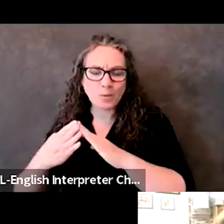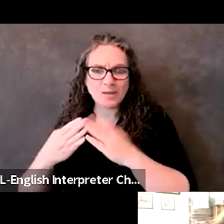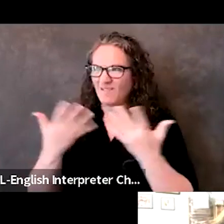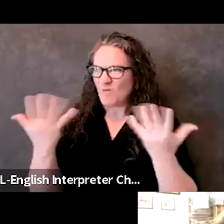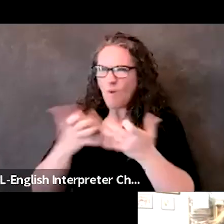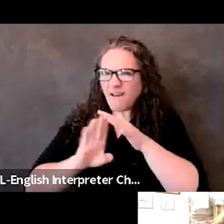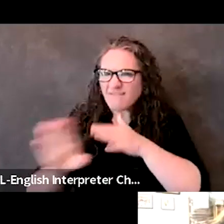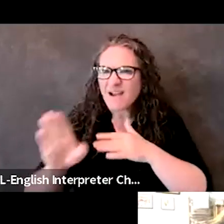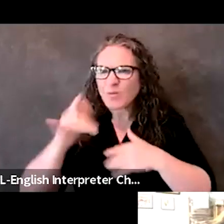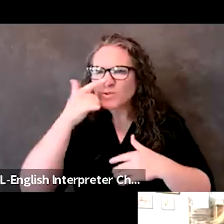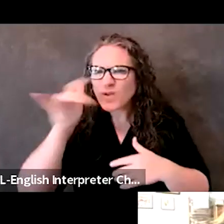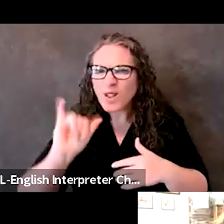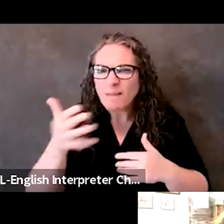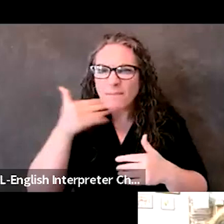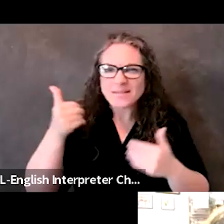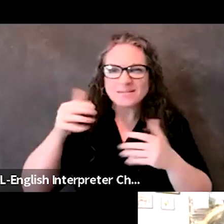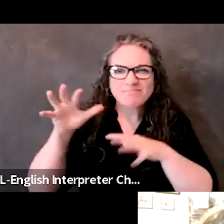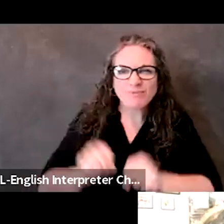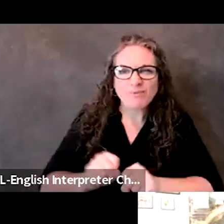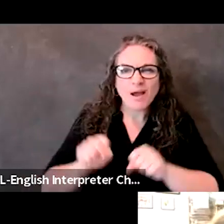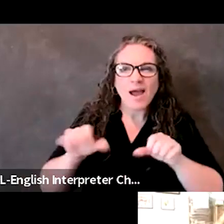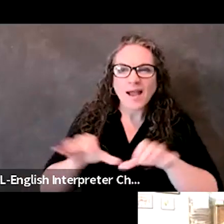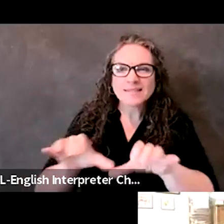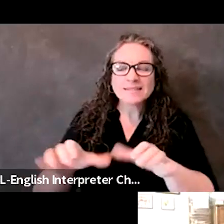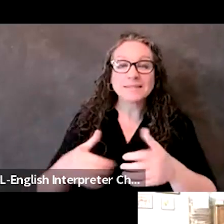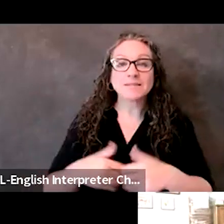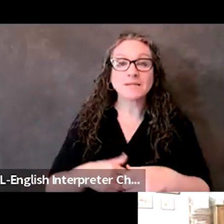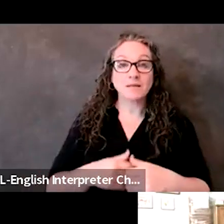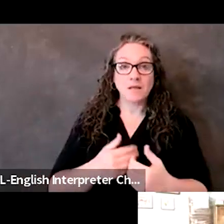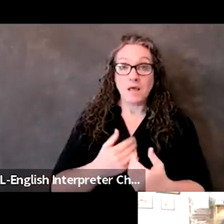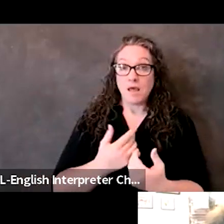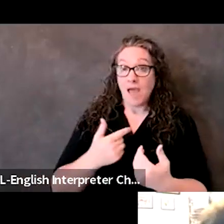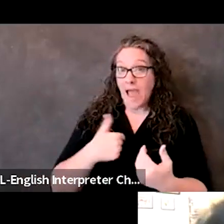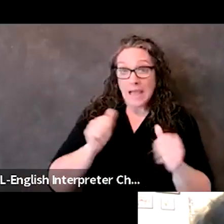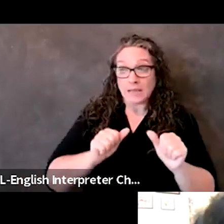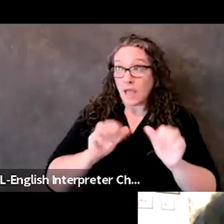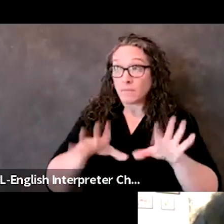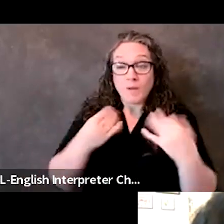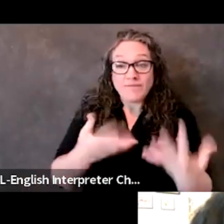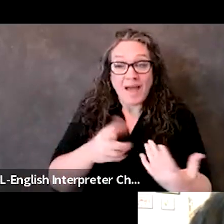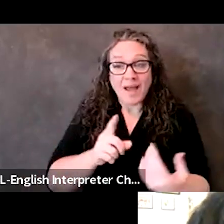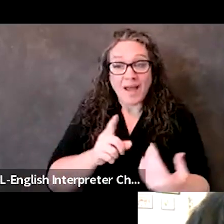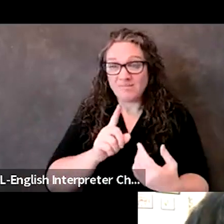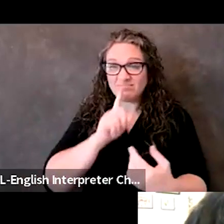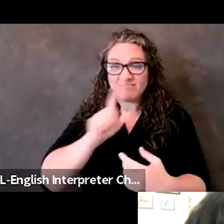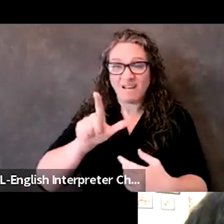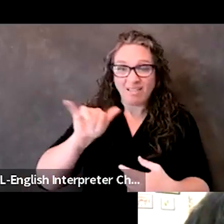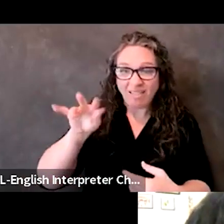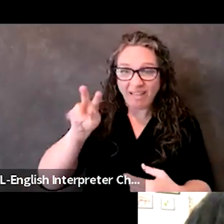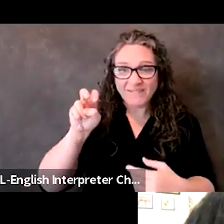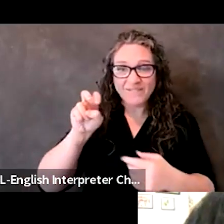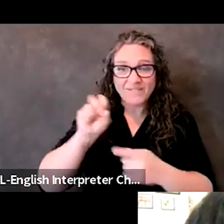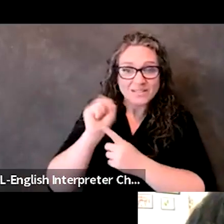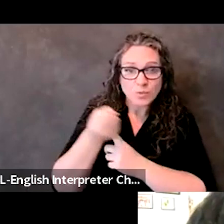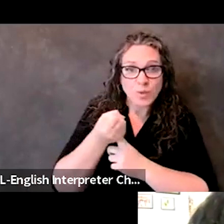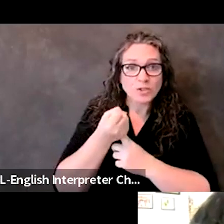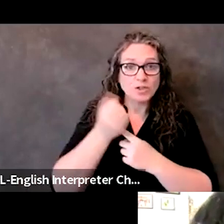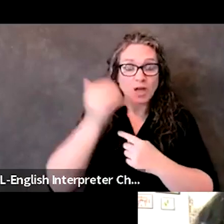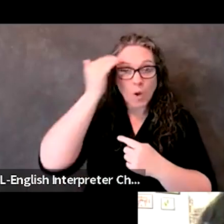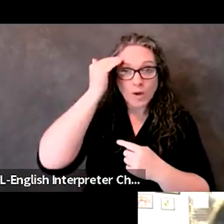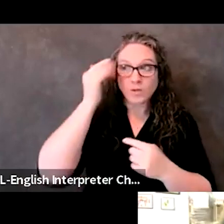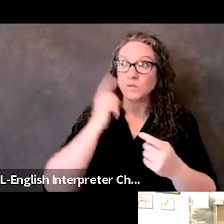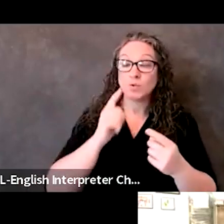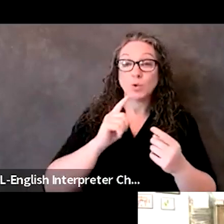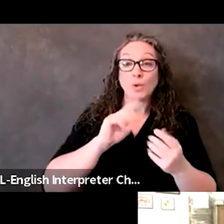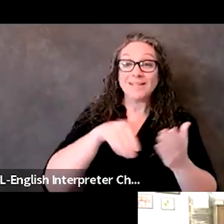of having this working group is I can provide, you real time situational awareness to Nevada's, you know, centers for independent living,